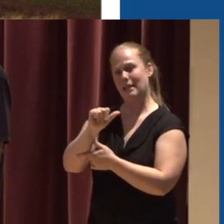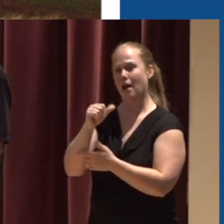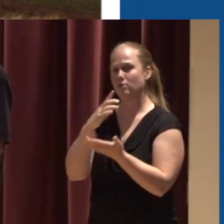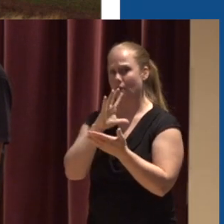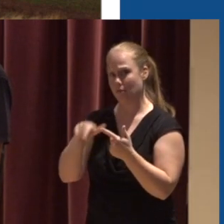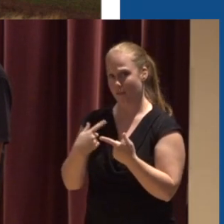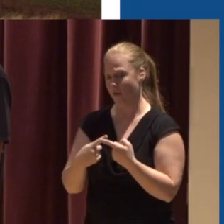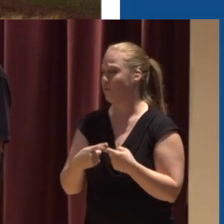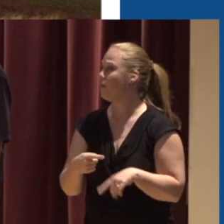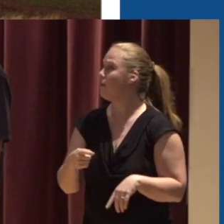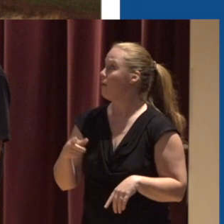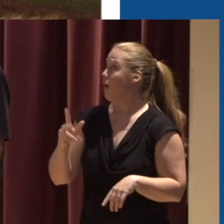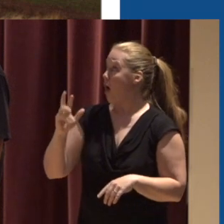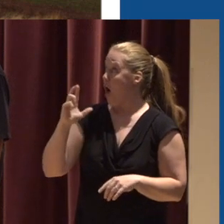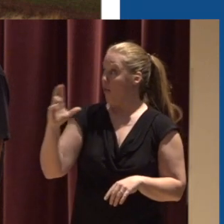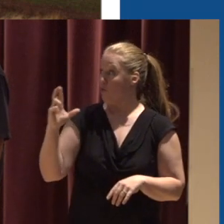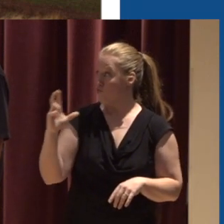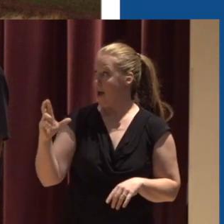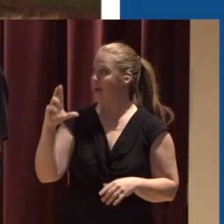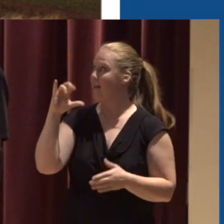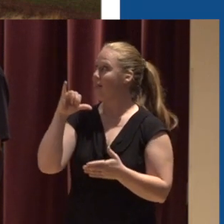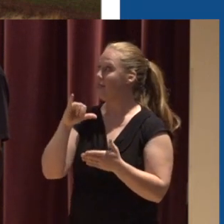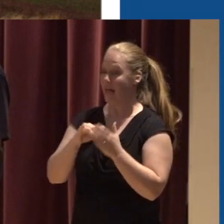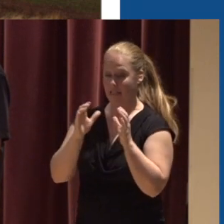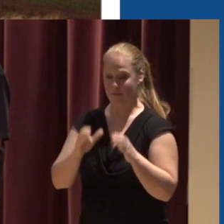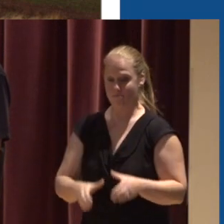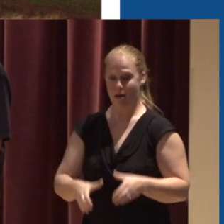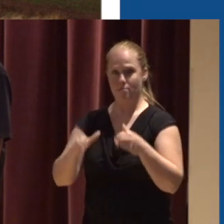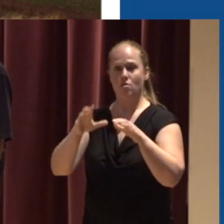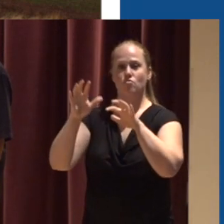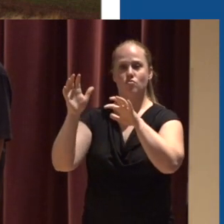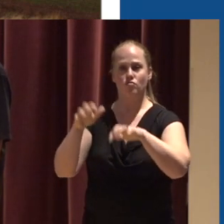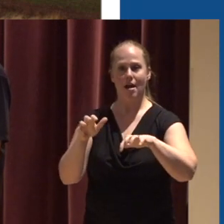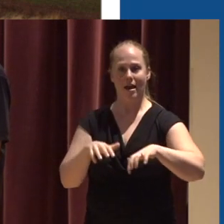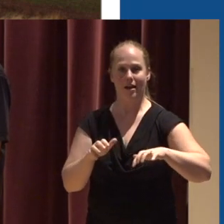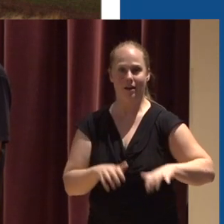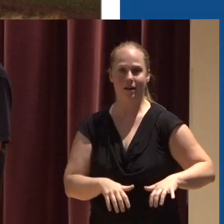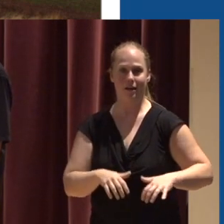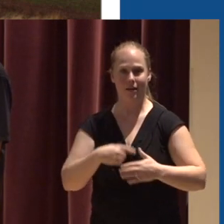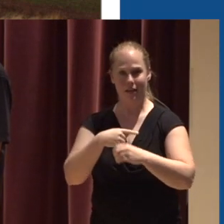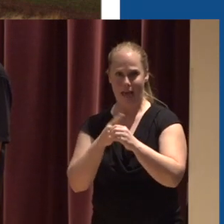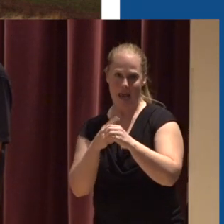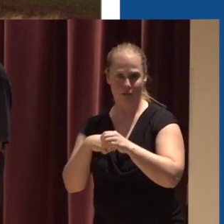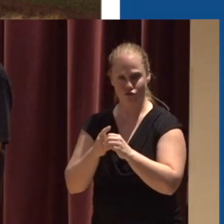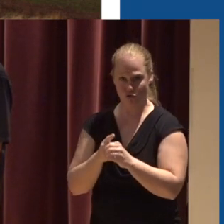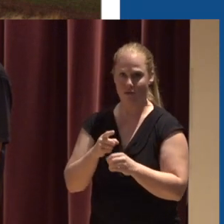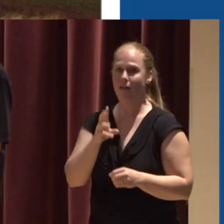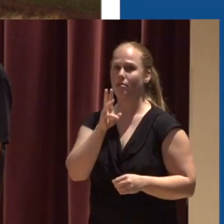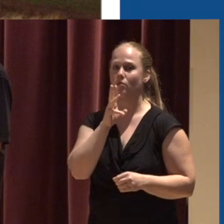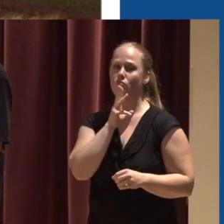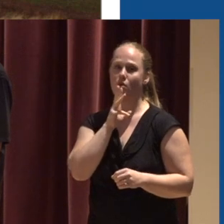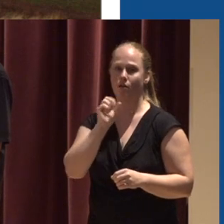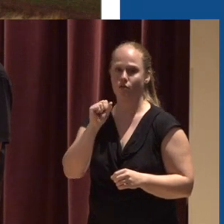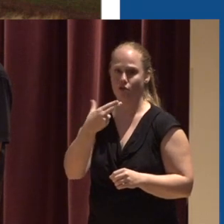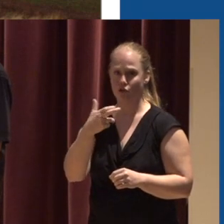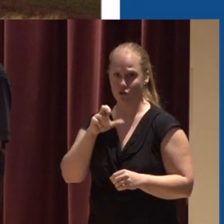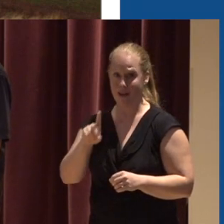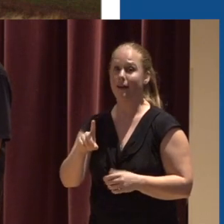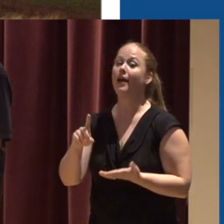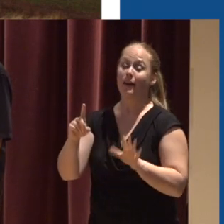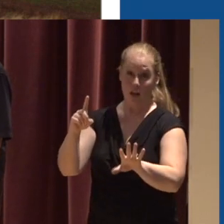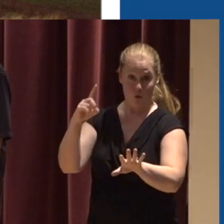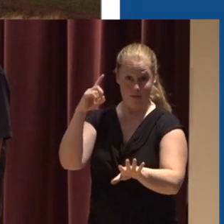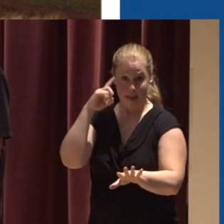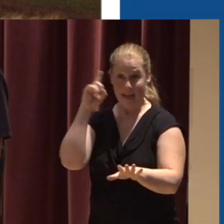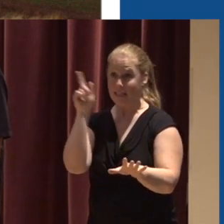the picture on the right is of a standpipe rain gauge that we have up in the watershed Now it might look like this rain gauge is out in the middle of